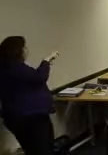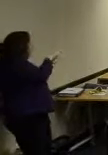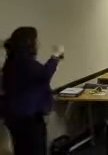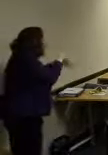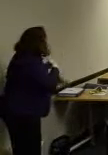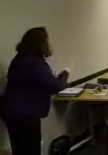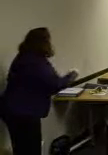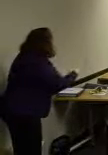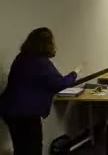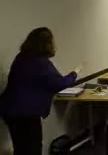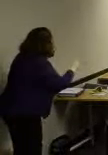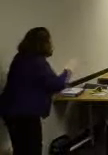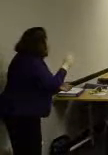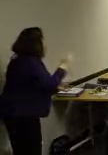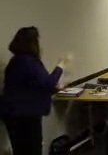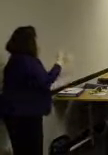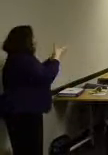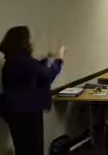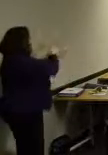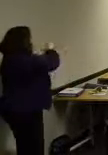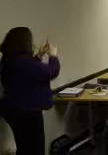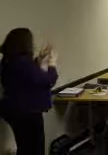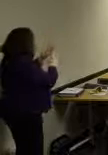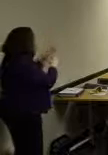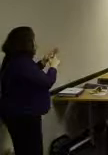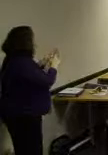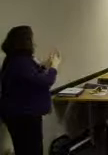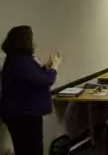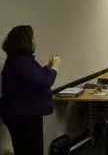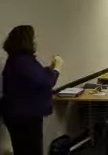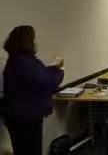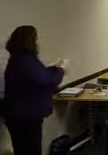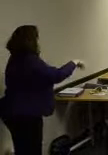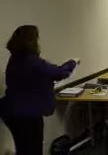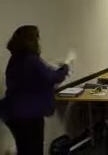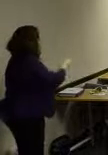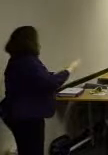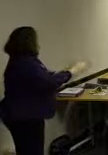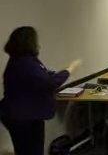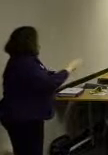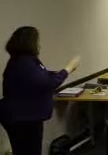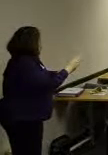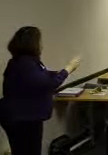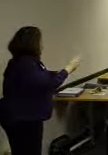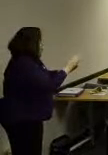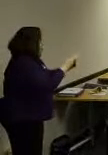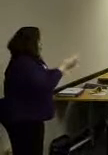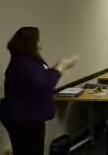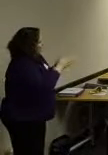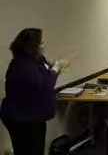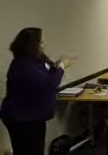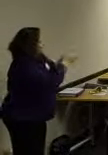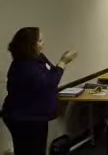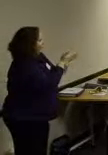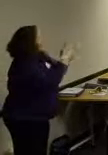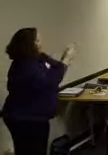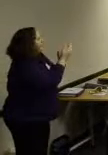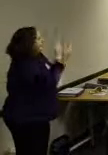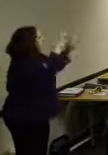that? You know, did you behave that way? Did you sit that way? You know, we go through all that. So we teach them to be prepared